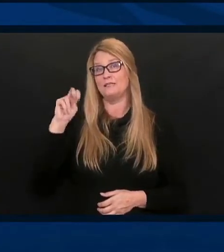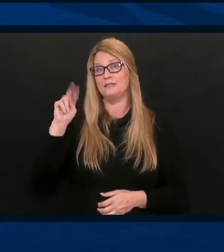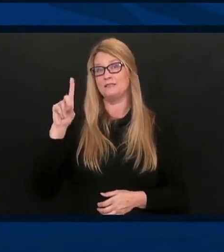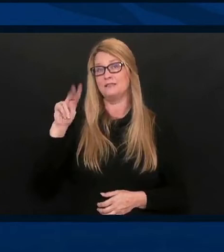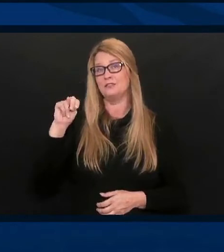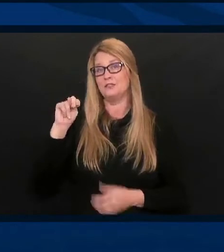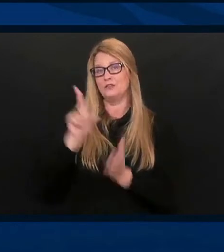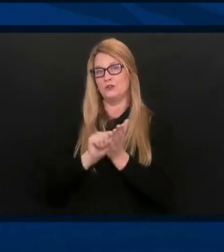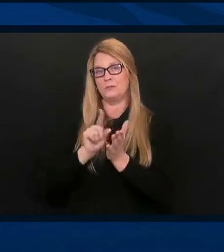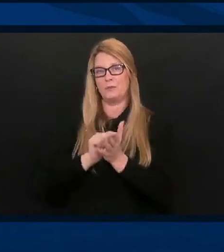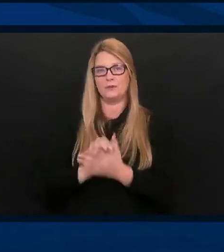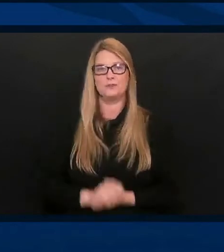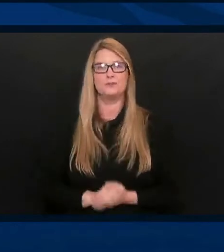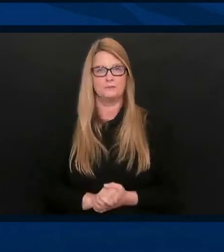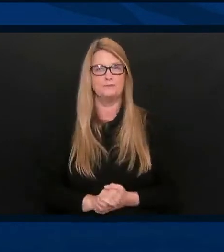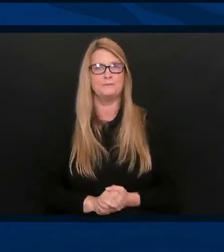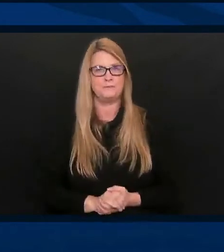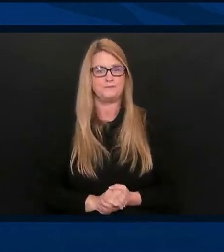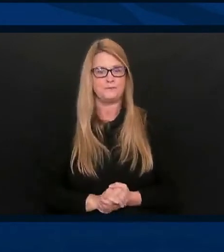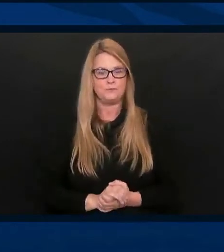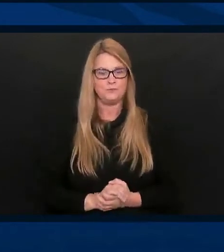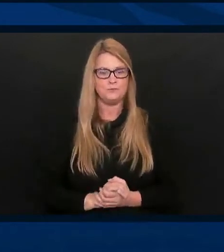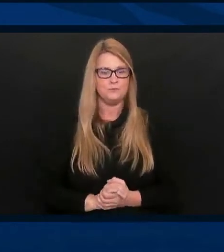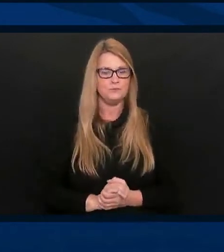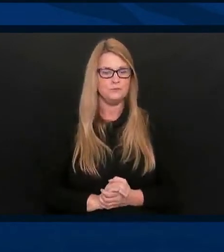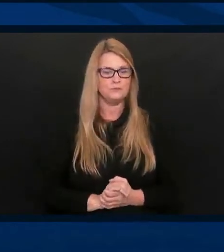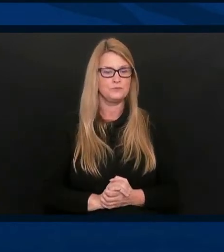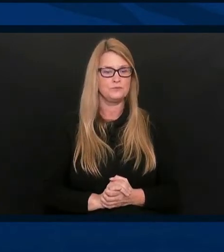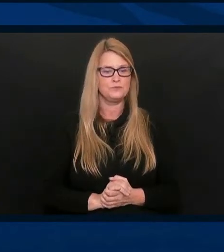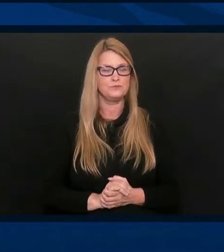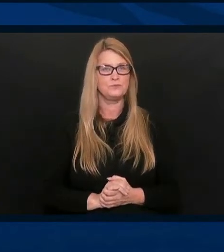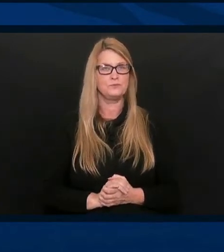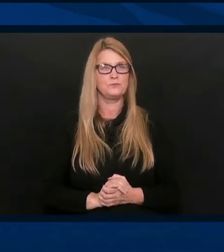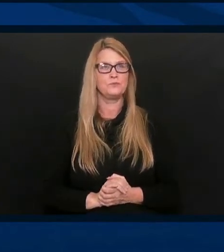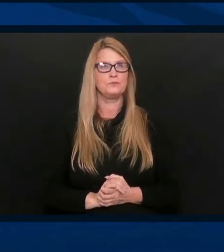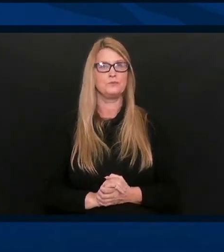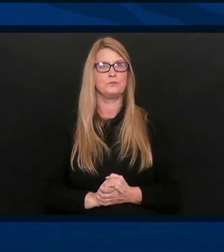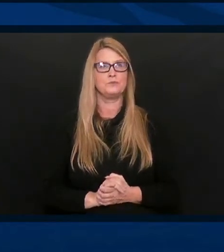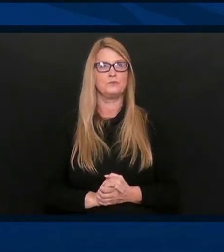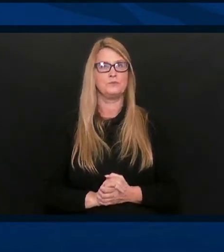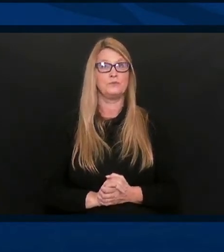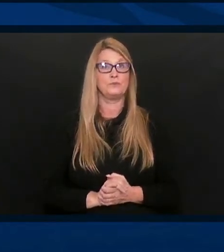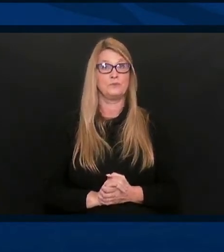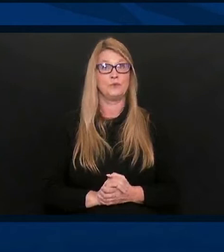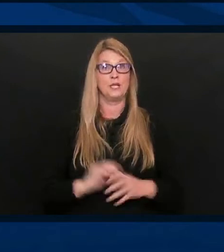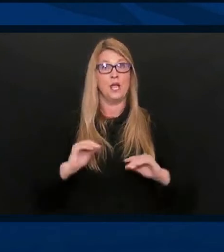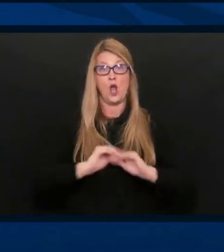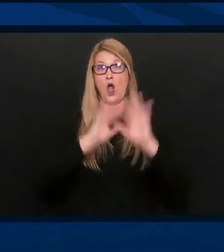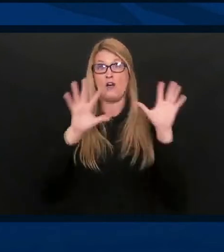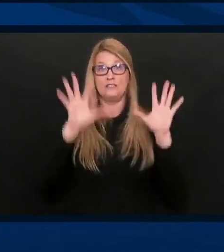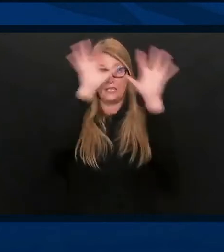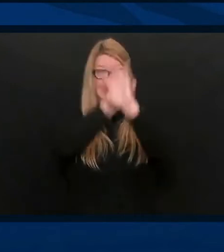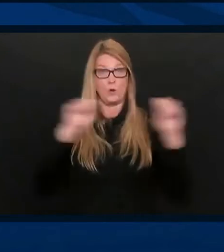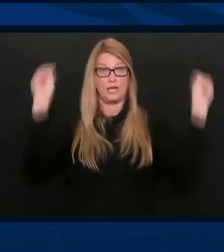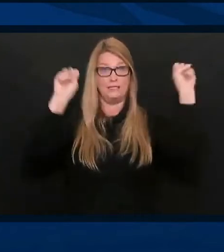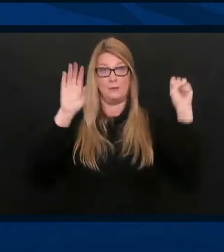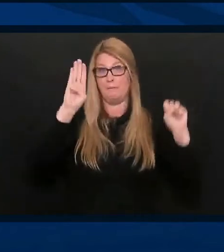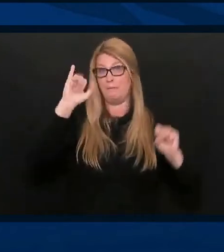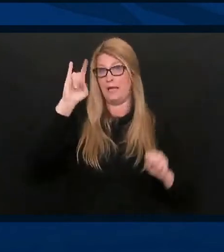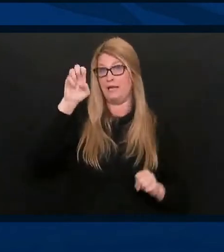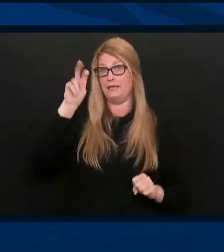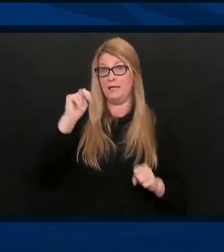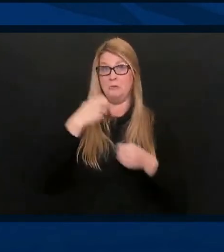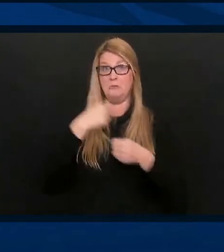Yeah, Steve Adams of Ogden Newspapers here. Obviously, President Biden made a number of